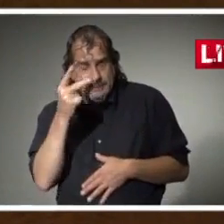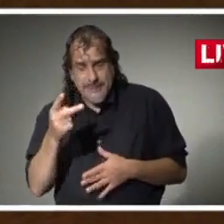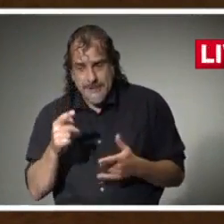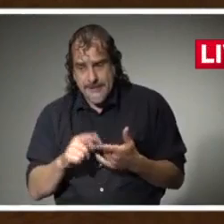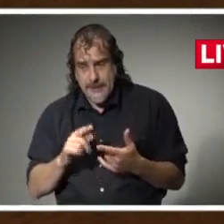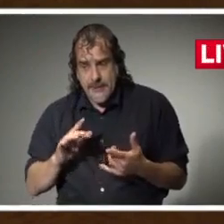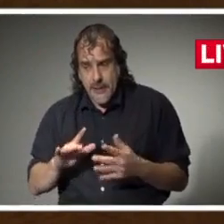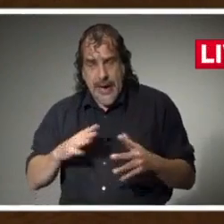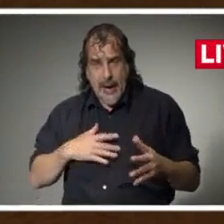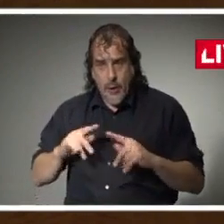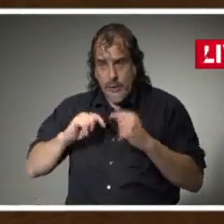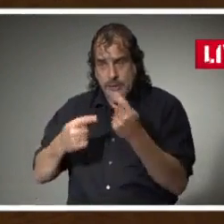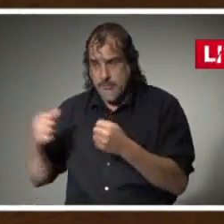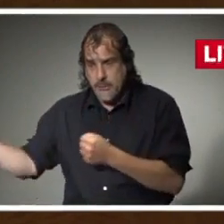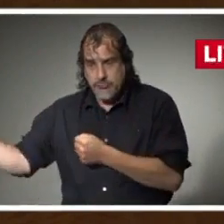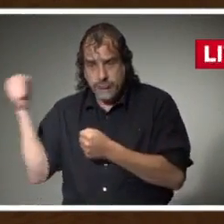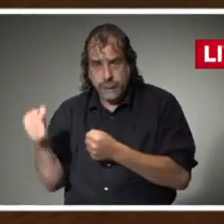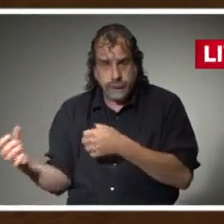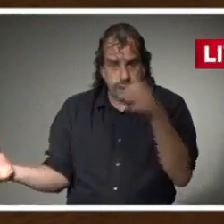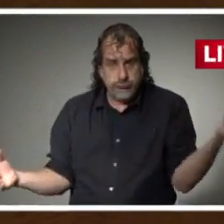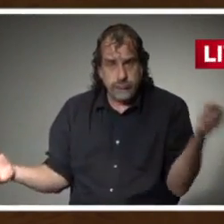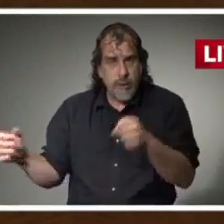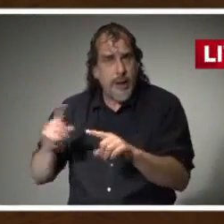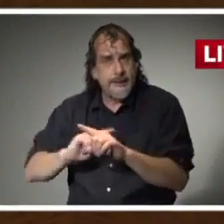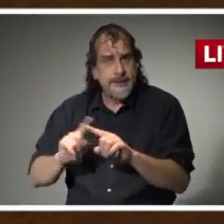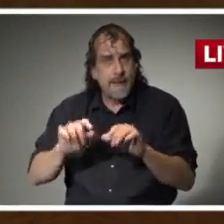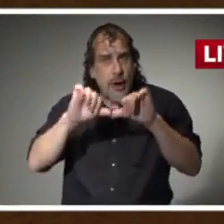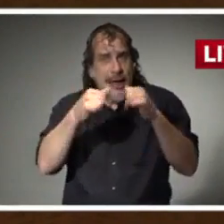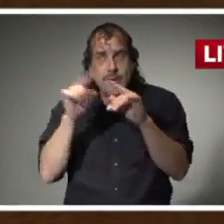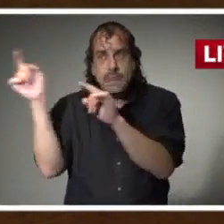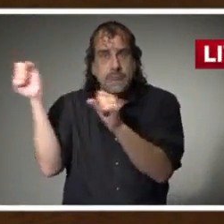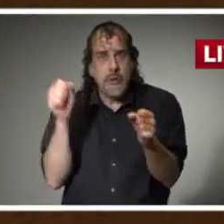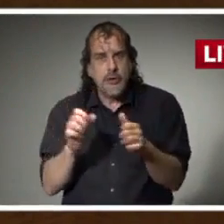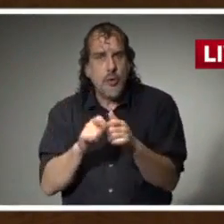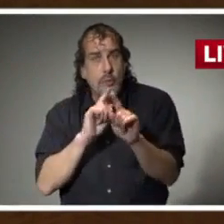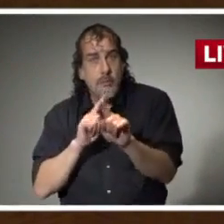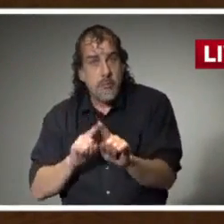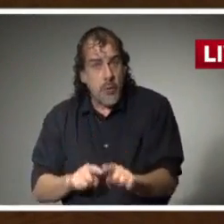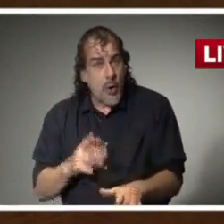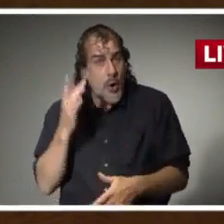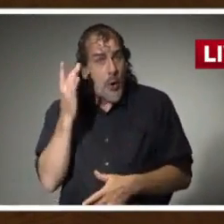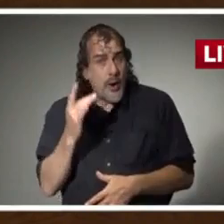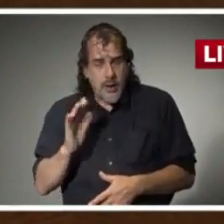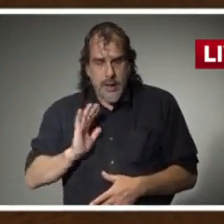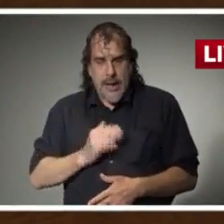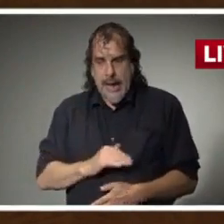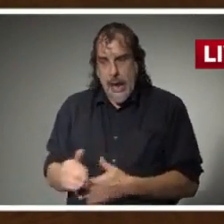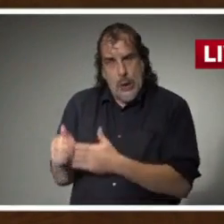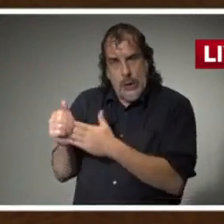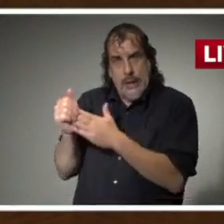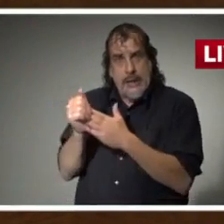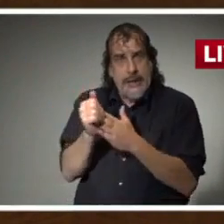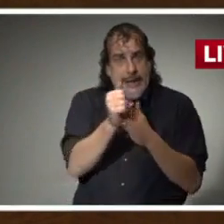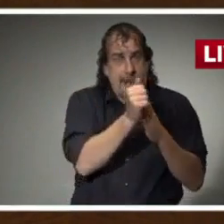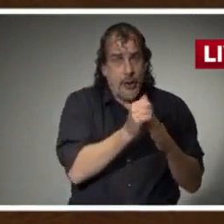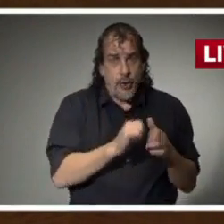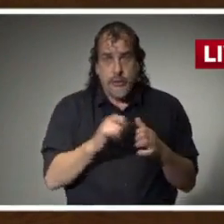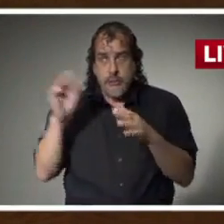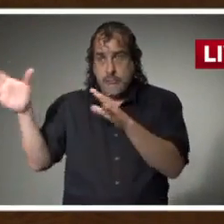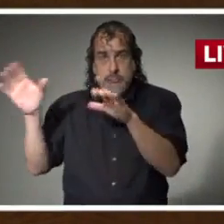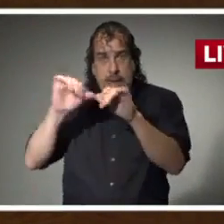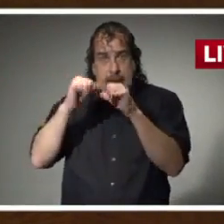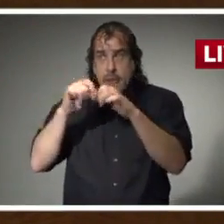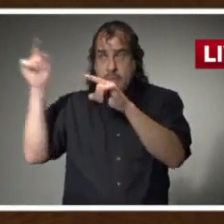team to report to the people of our state is our state leaders in the executive branch of government